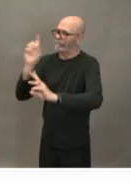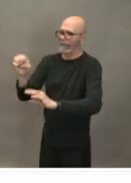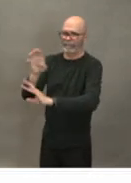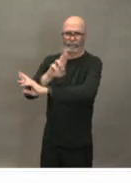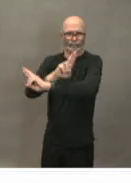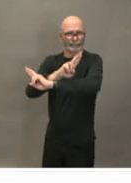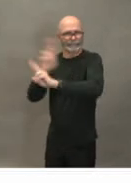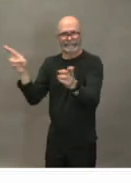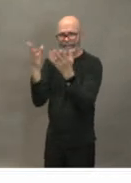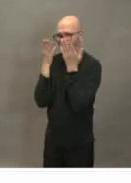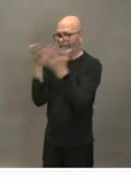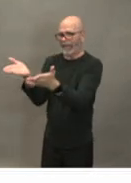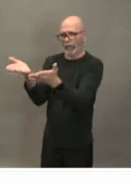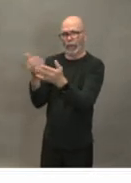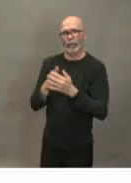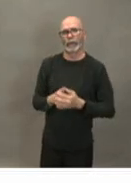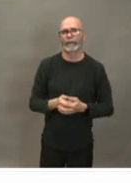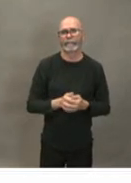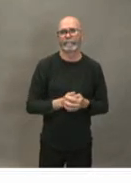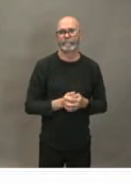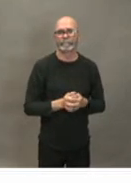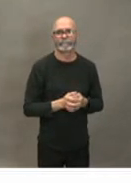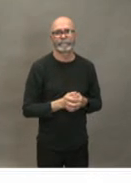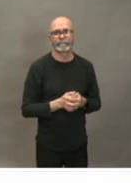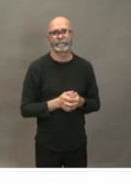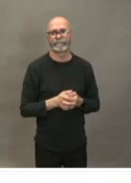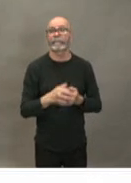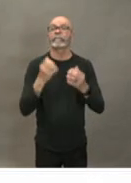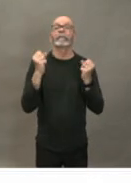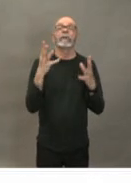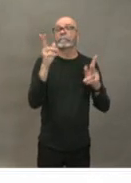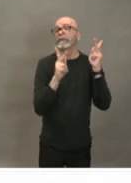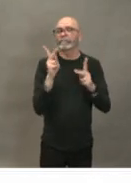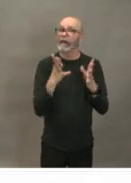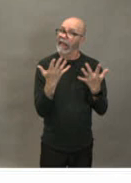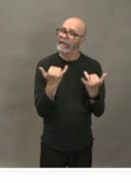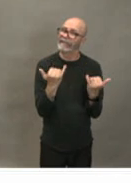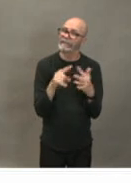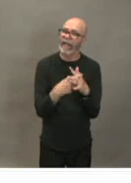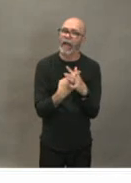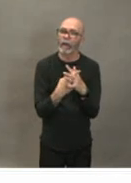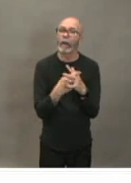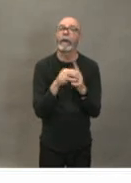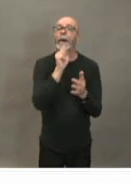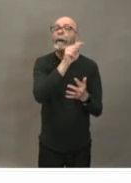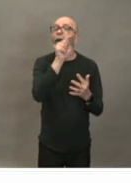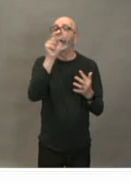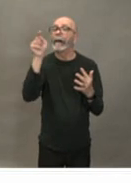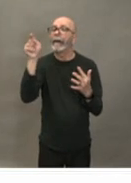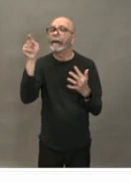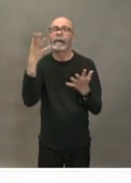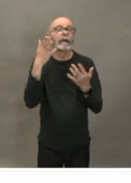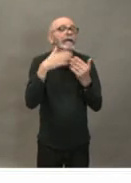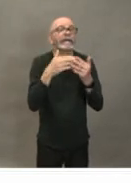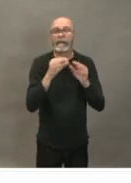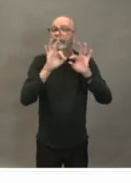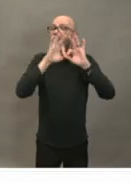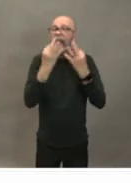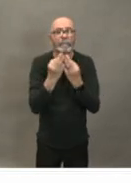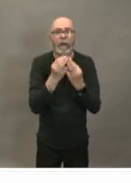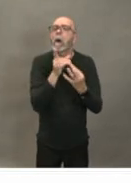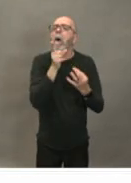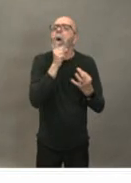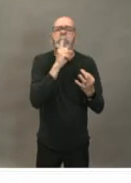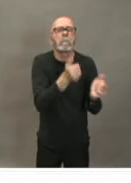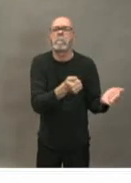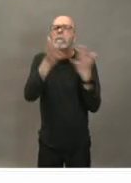but we could also have lots and lots of people who are sick or maybe there's somebody in their family sick they don't need to health care but they need to be